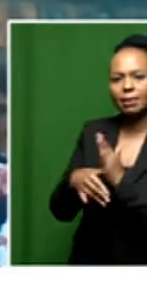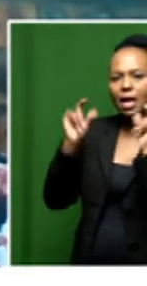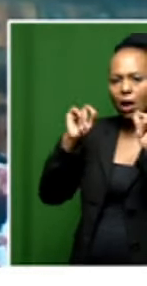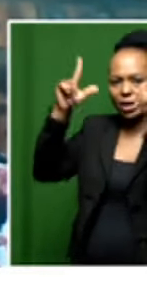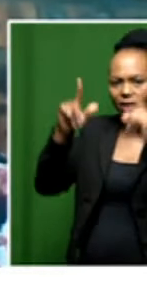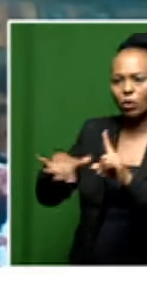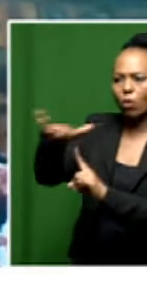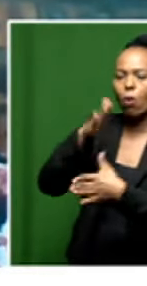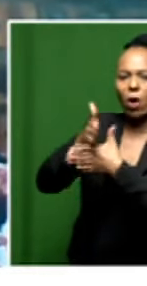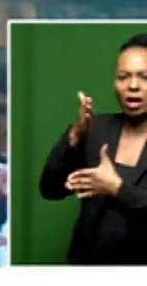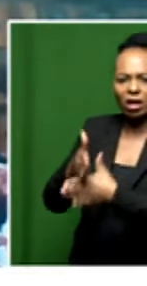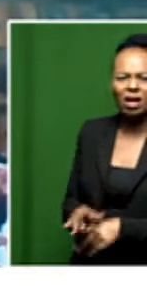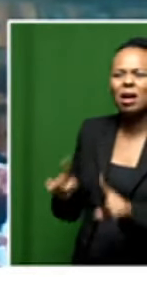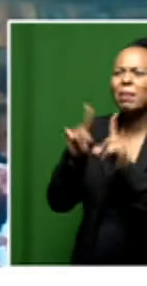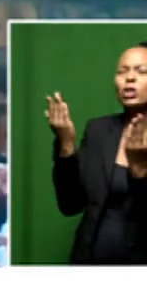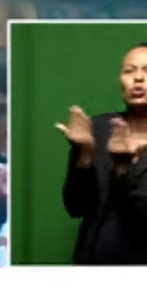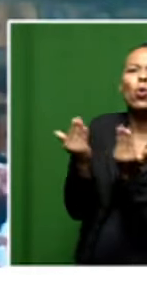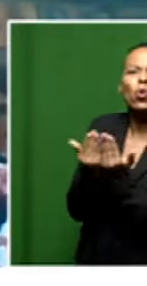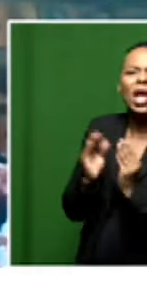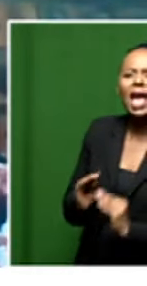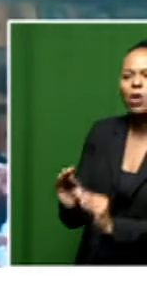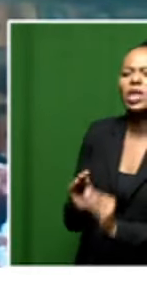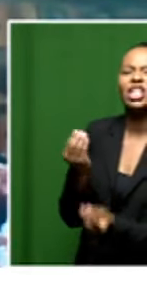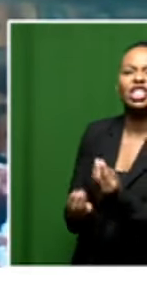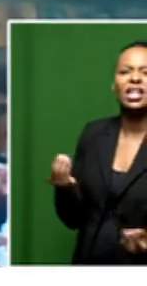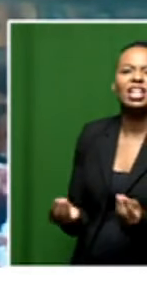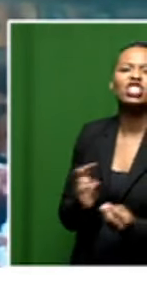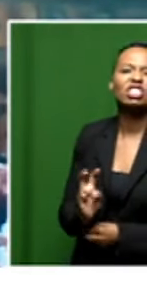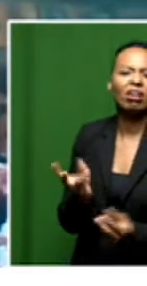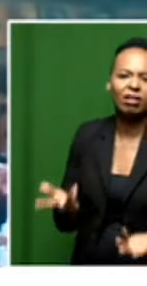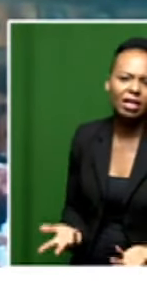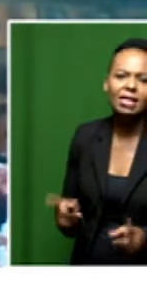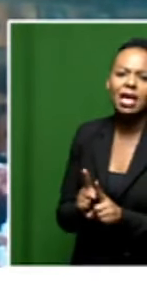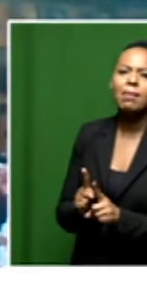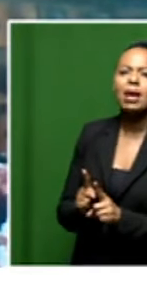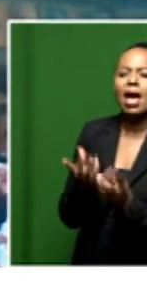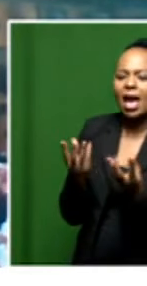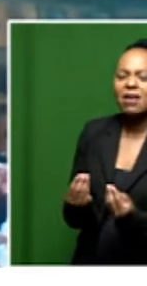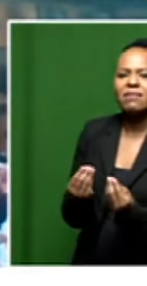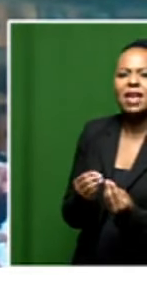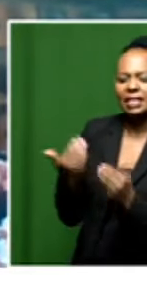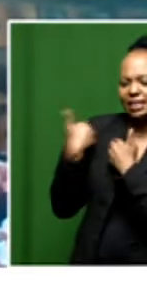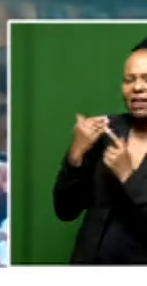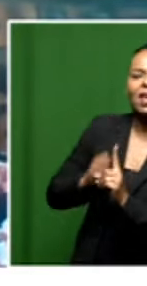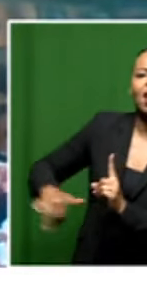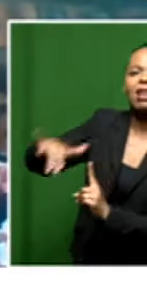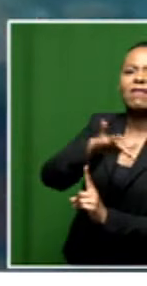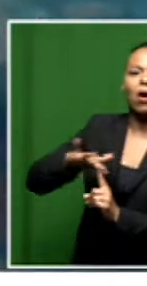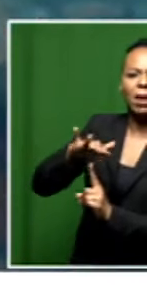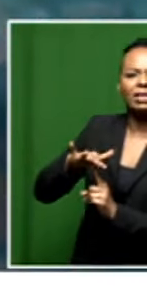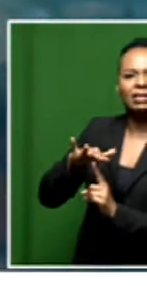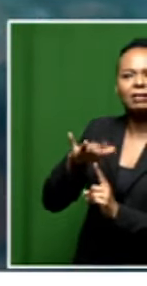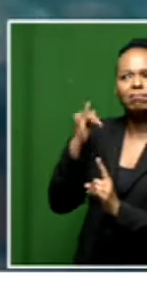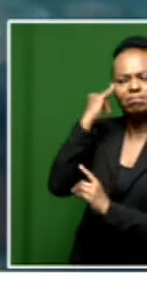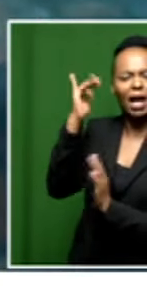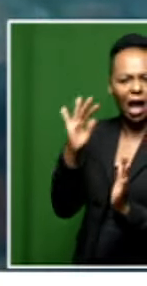workplace. In schools, how do we educate children and sort of create a safe environment for them? That is one of